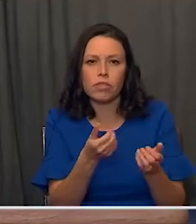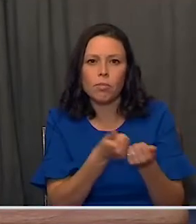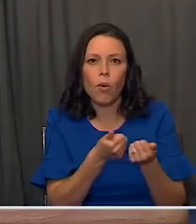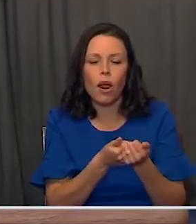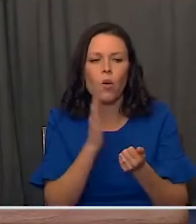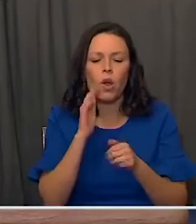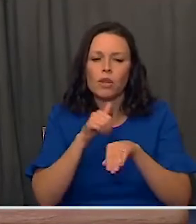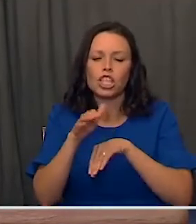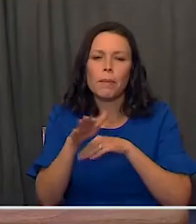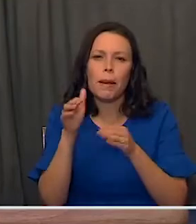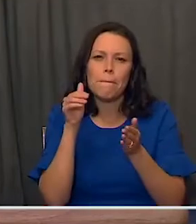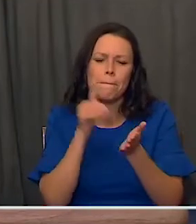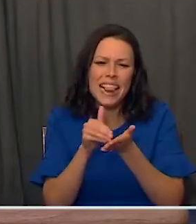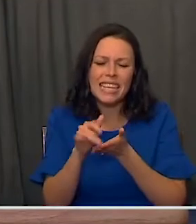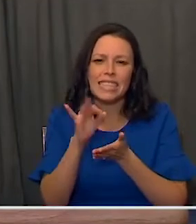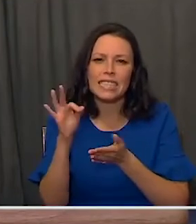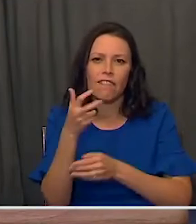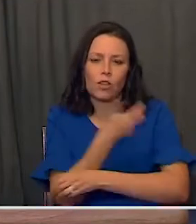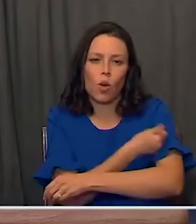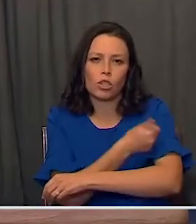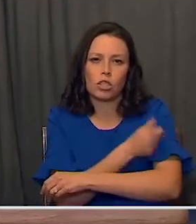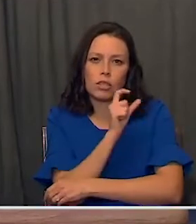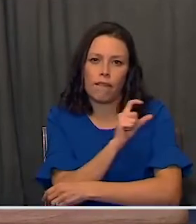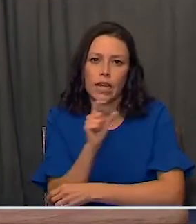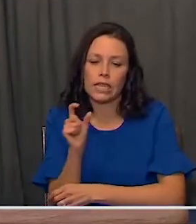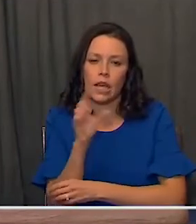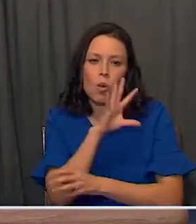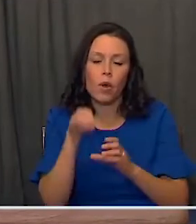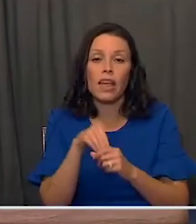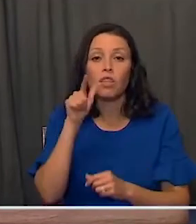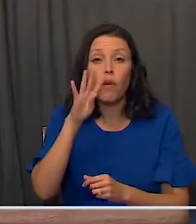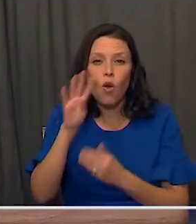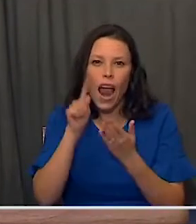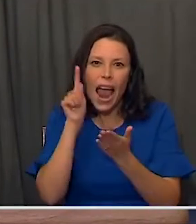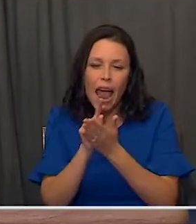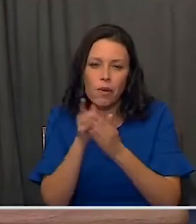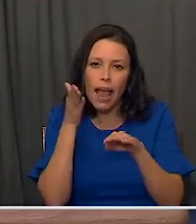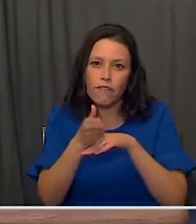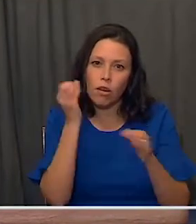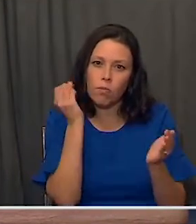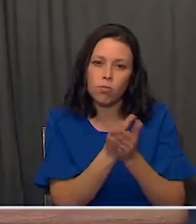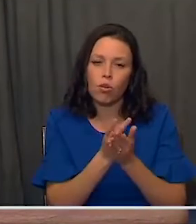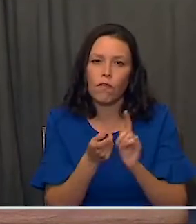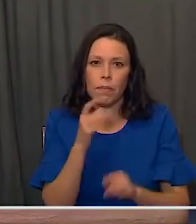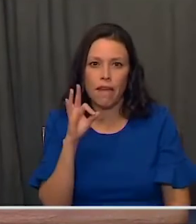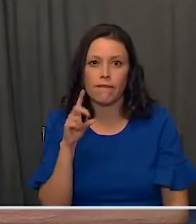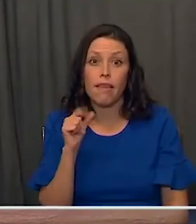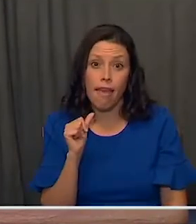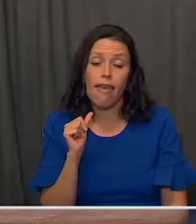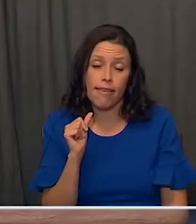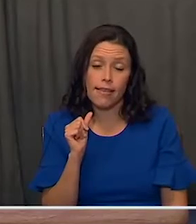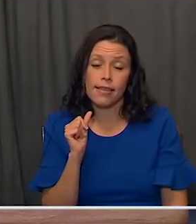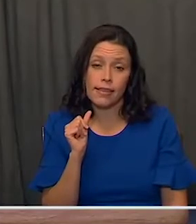will ship millions of doses of vaccine within 24 hours of FDA approval.